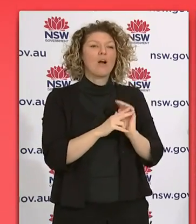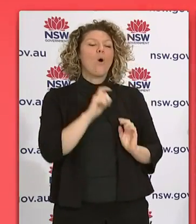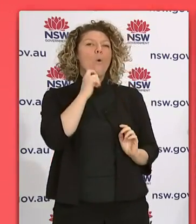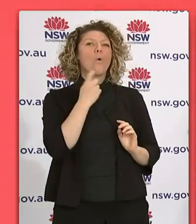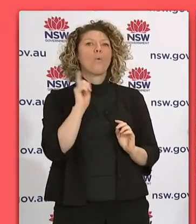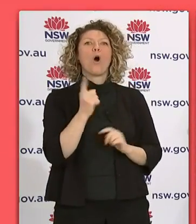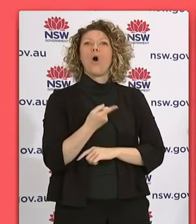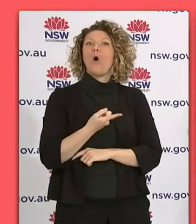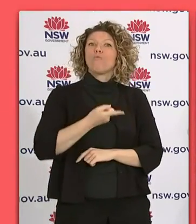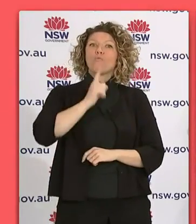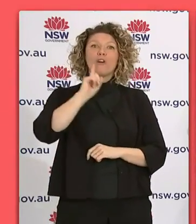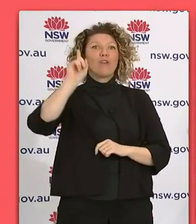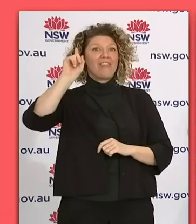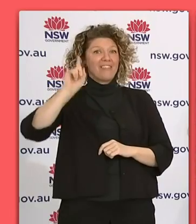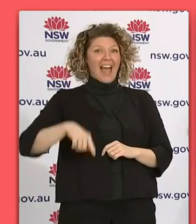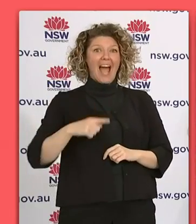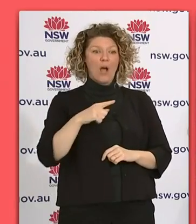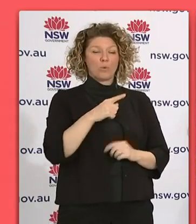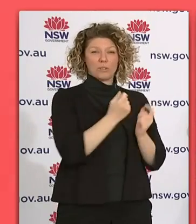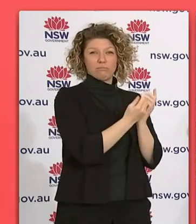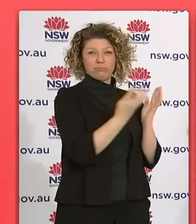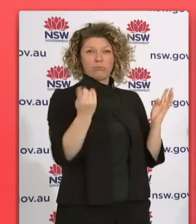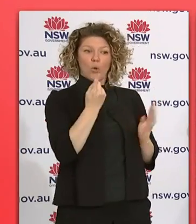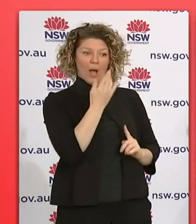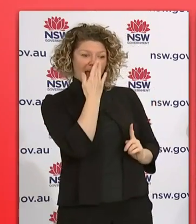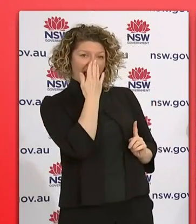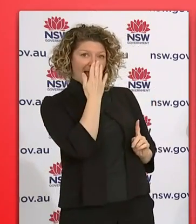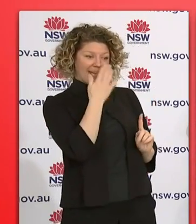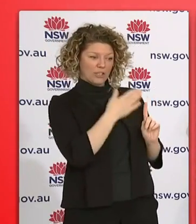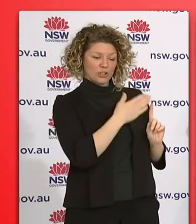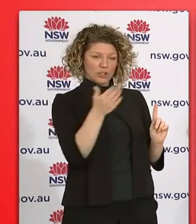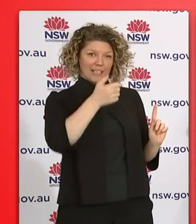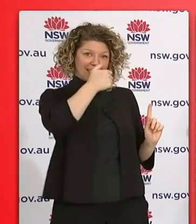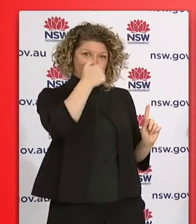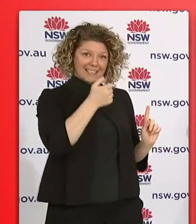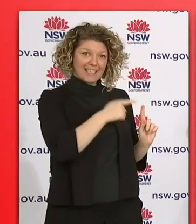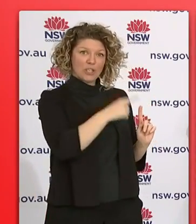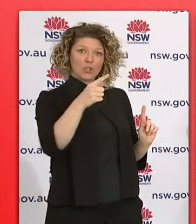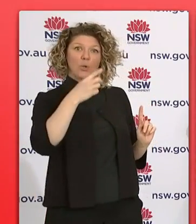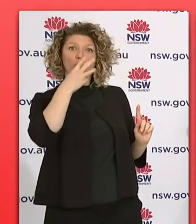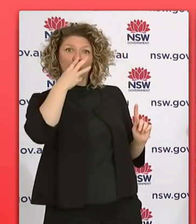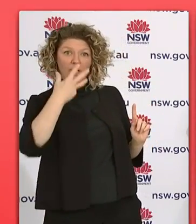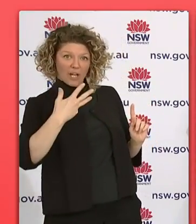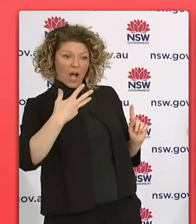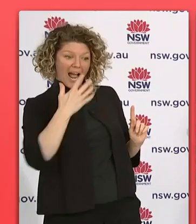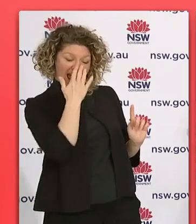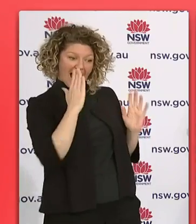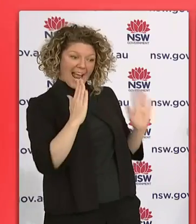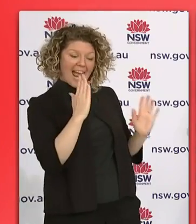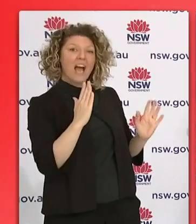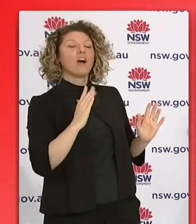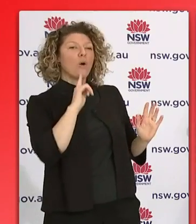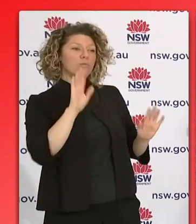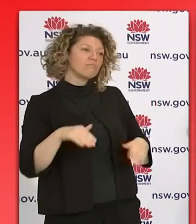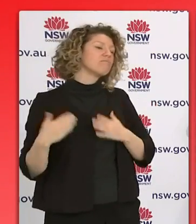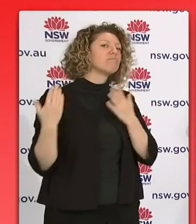authorised workers aged between 16 and 39 years of age in those local area governments of concern in Greater Sydney will be getting